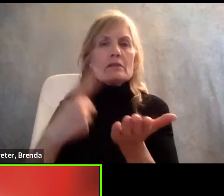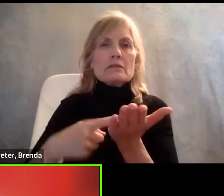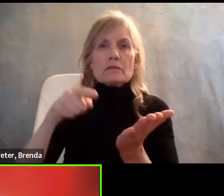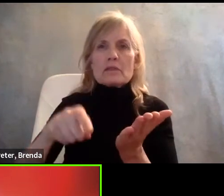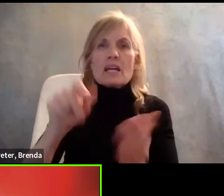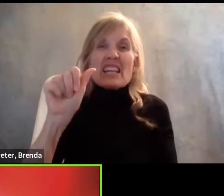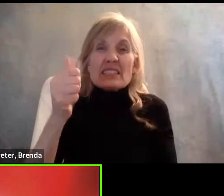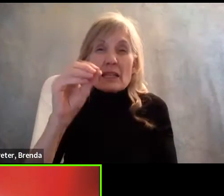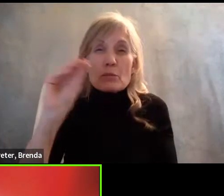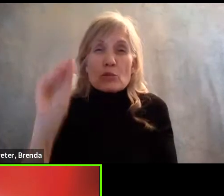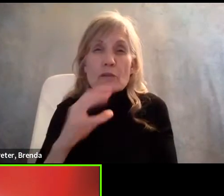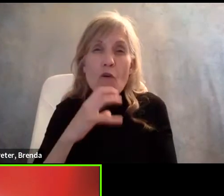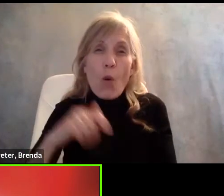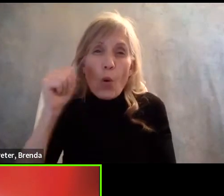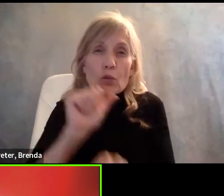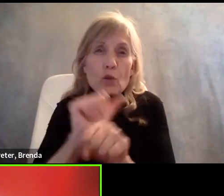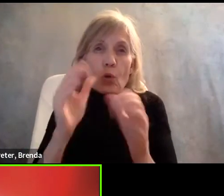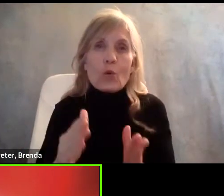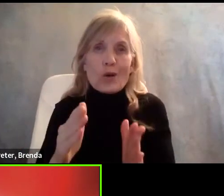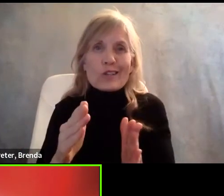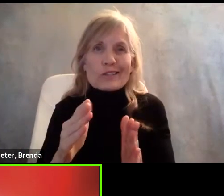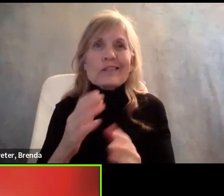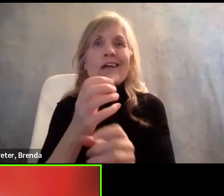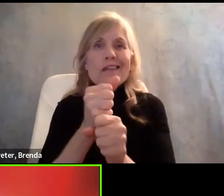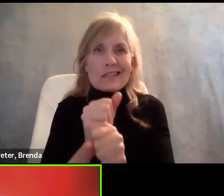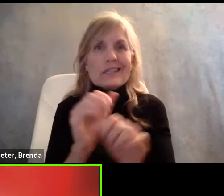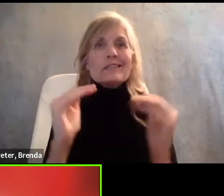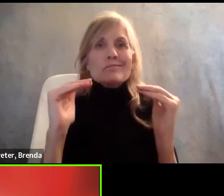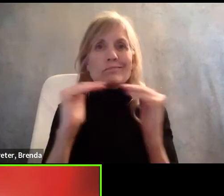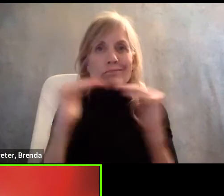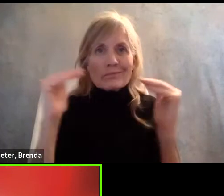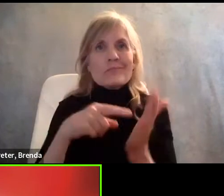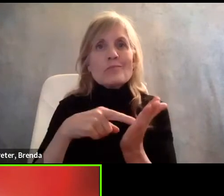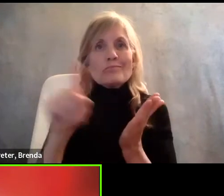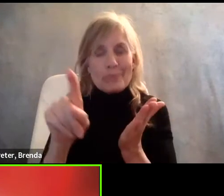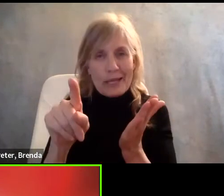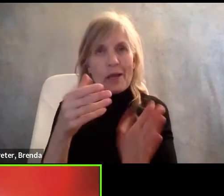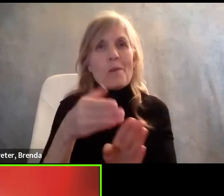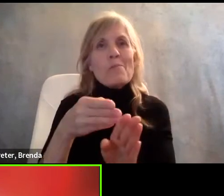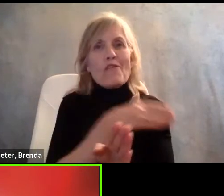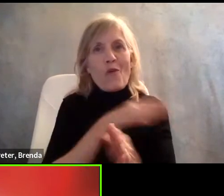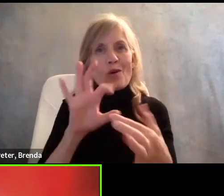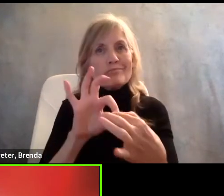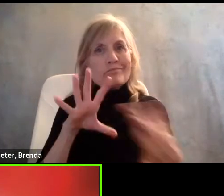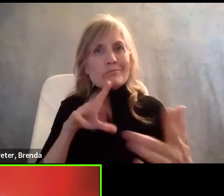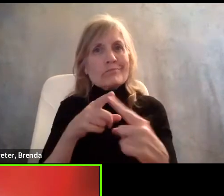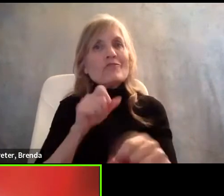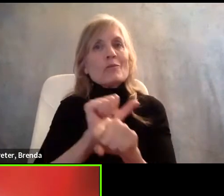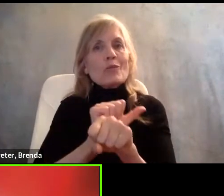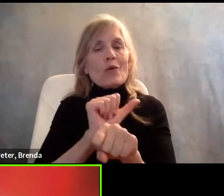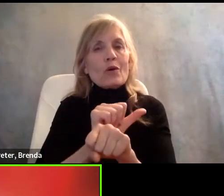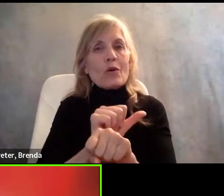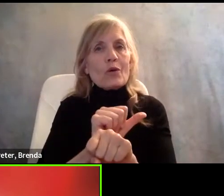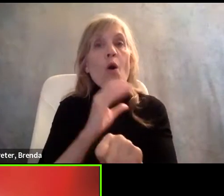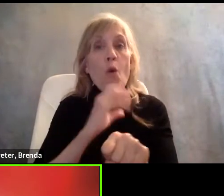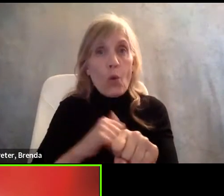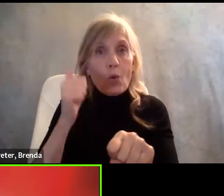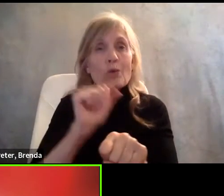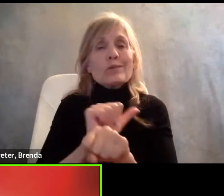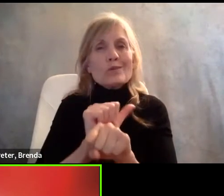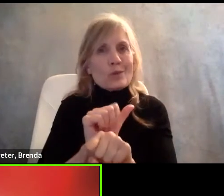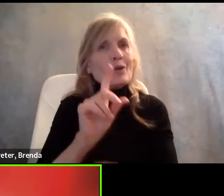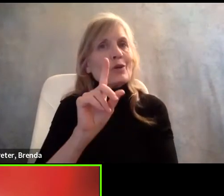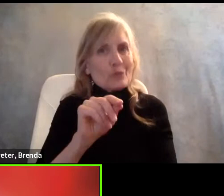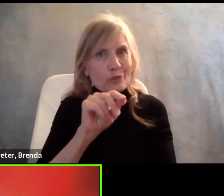of those older workers regained the salaries that they had had prior to that separation. So older workers definitely do face some